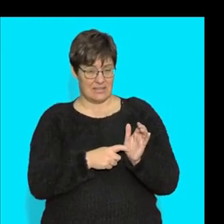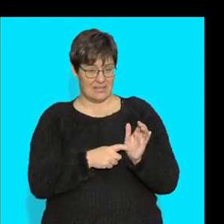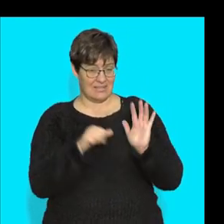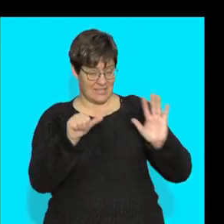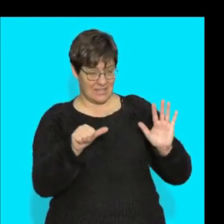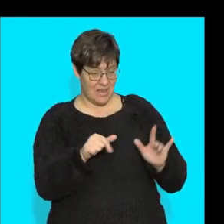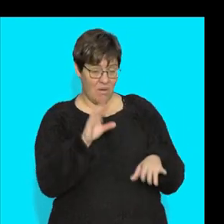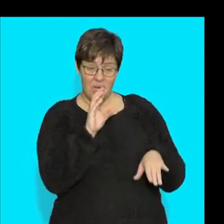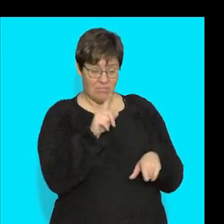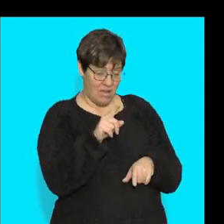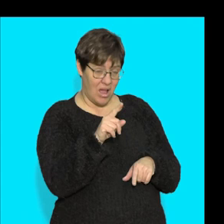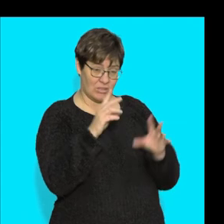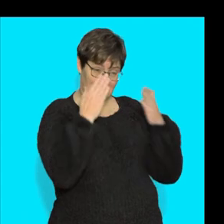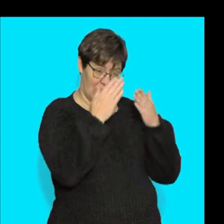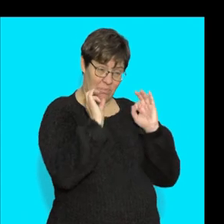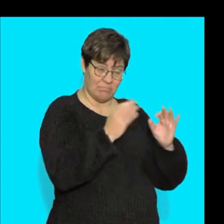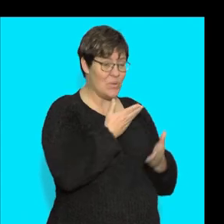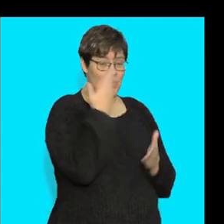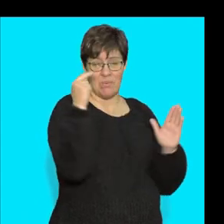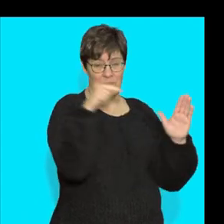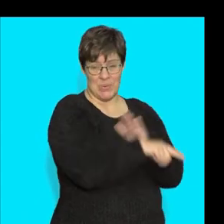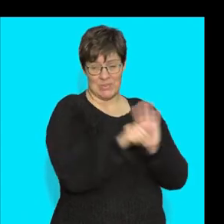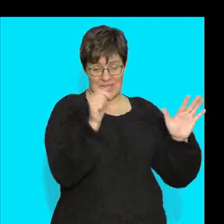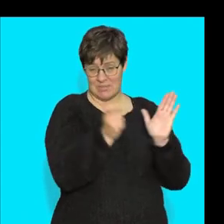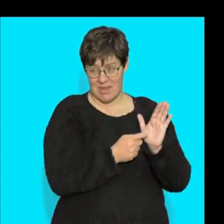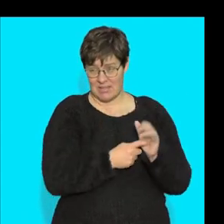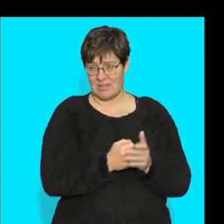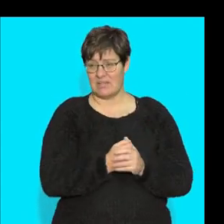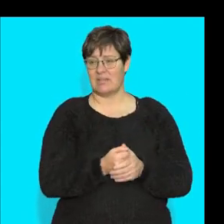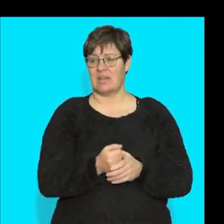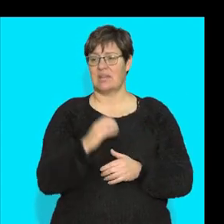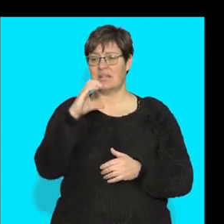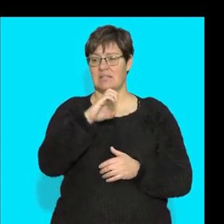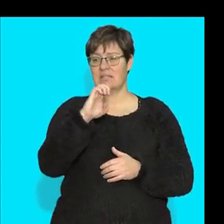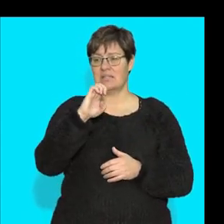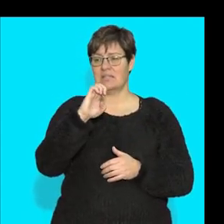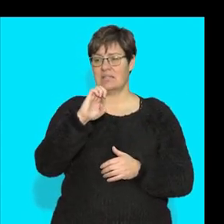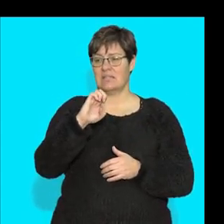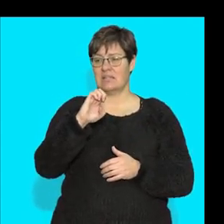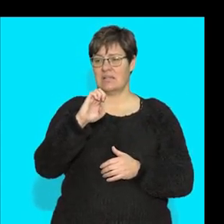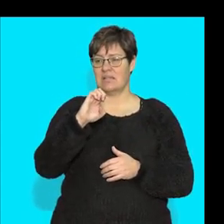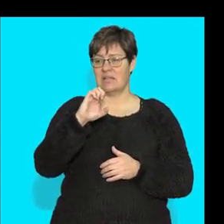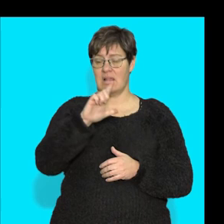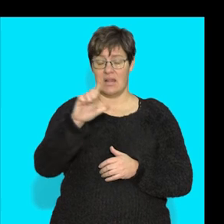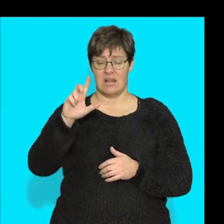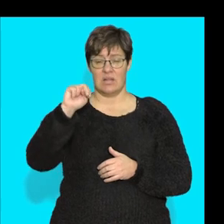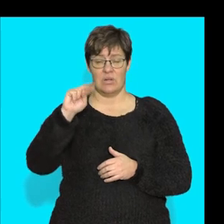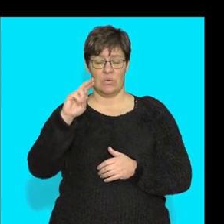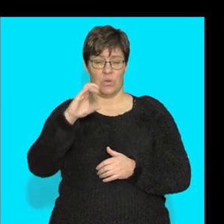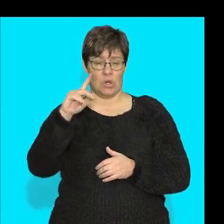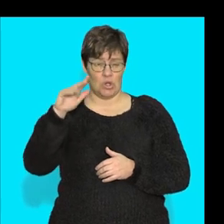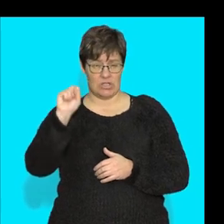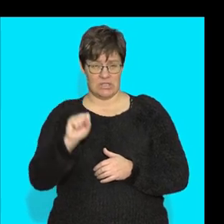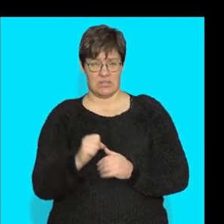properly you cell nucleus or just nucleus three is pointing